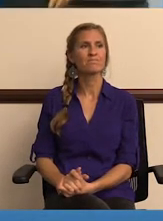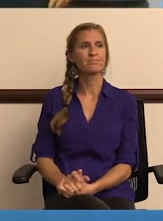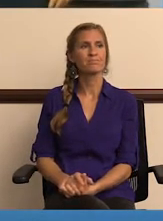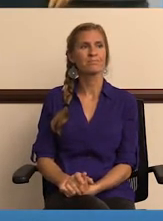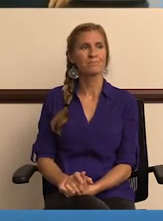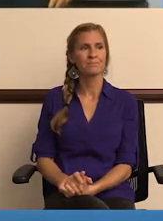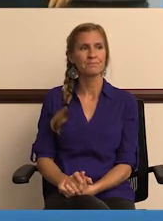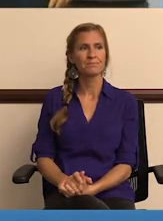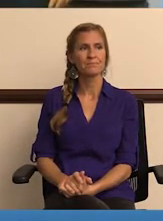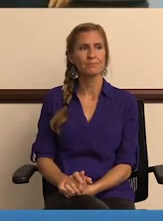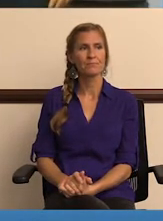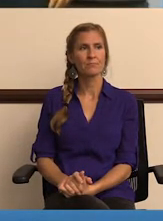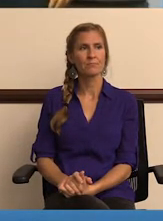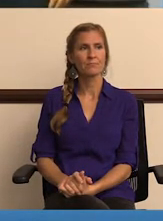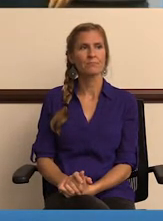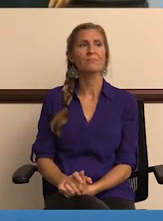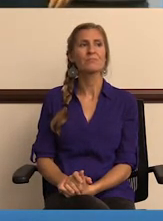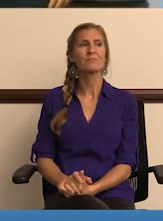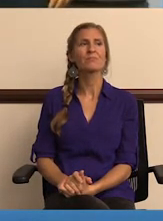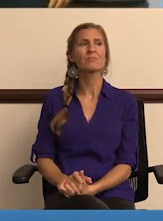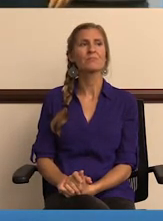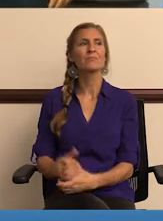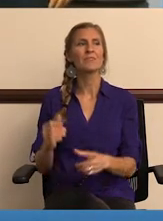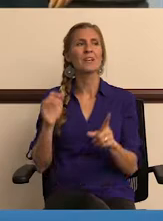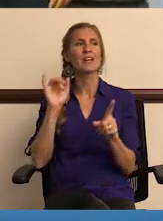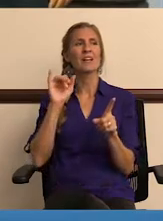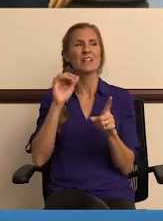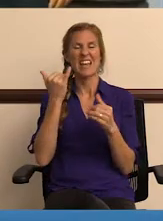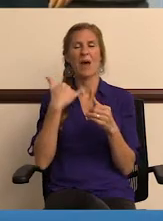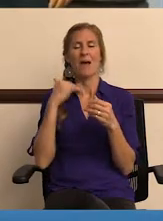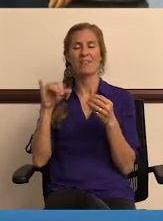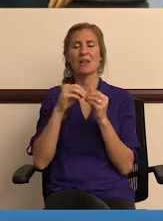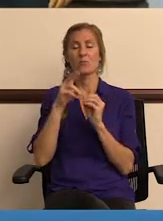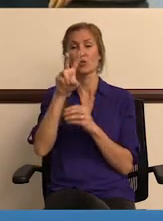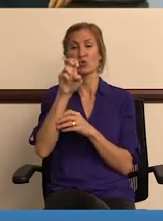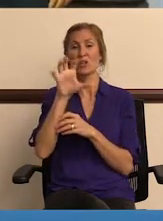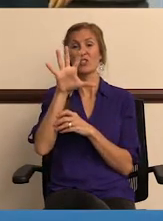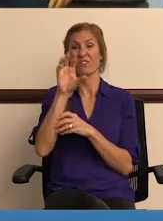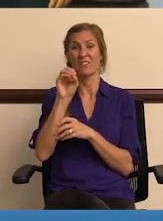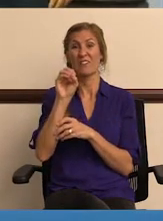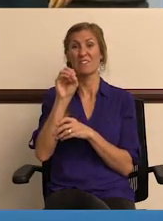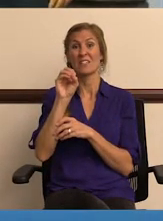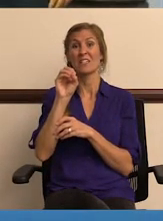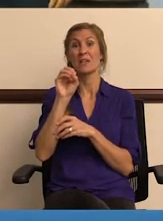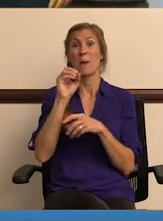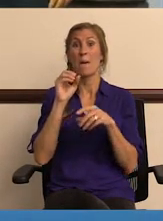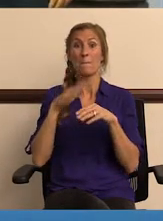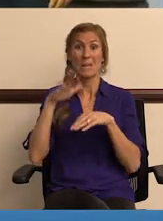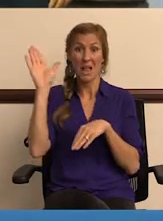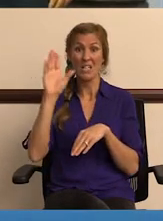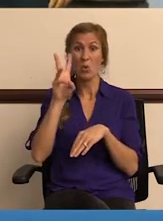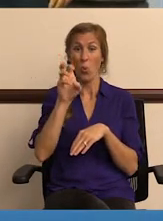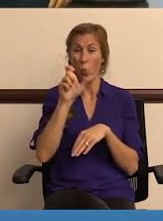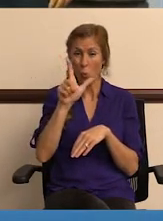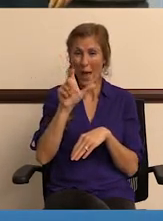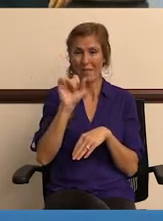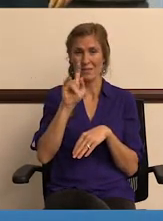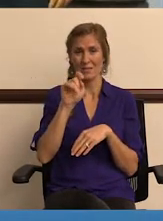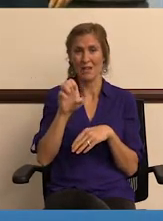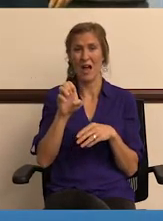yeah, I think I have that number here now. It's 250-plus well sites and lift stations